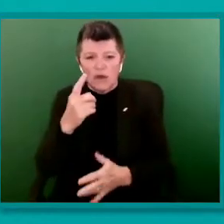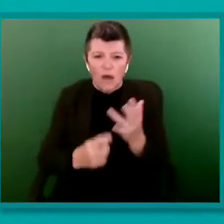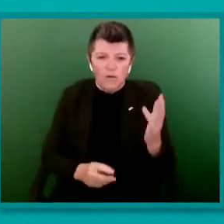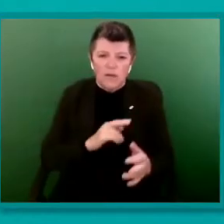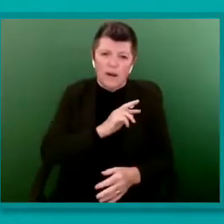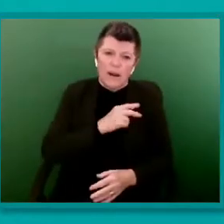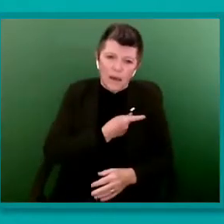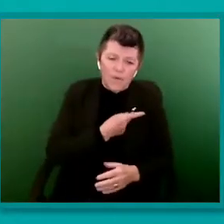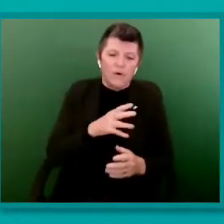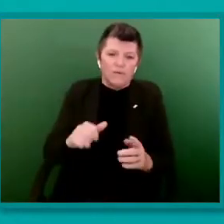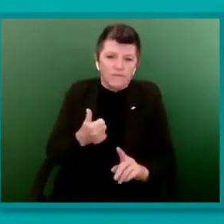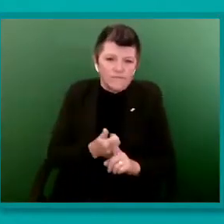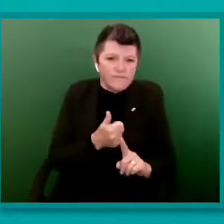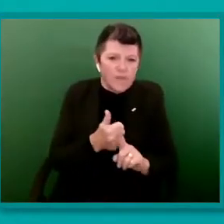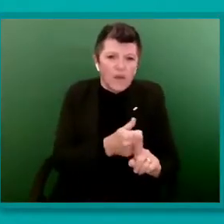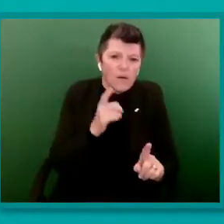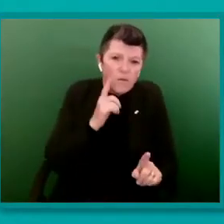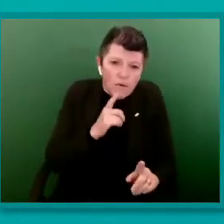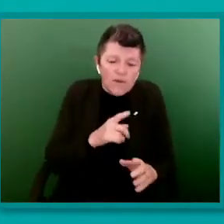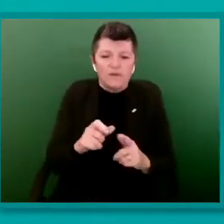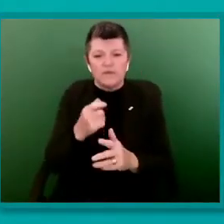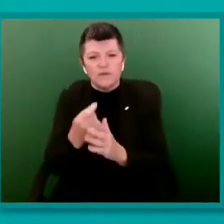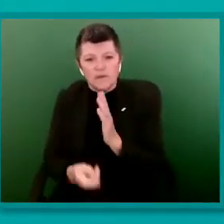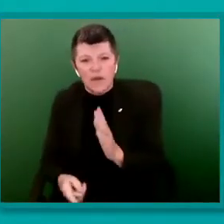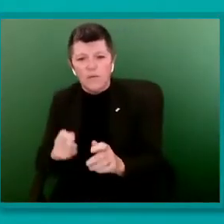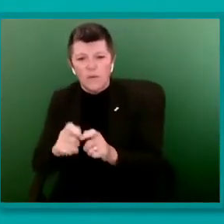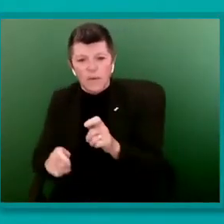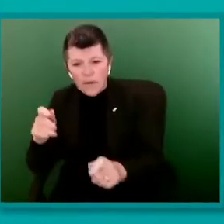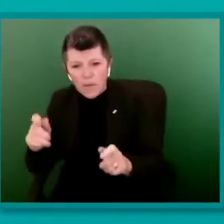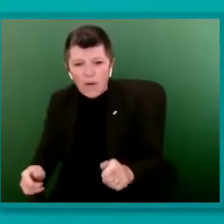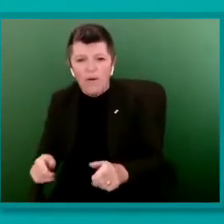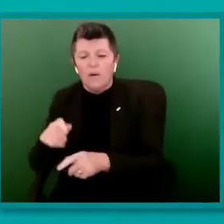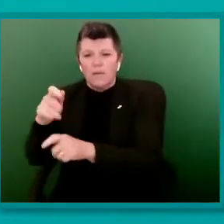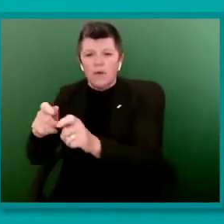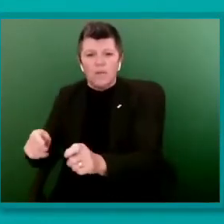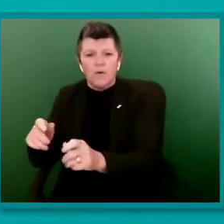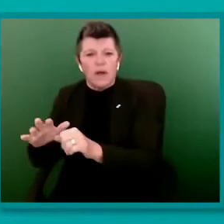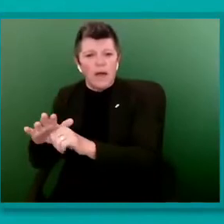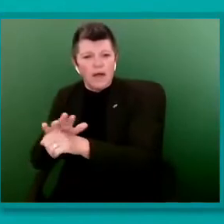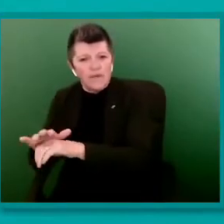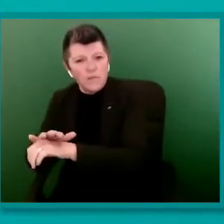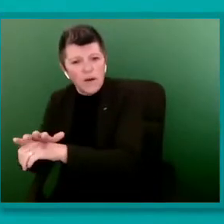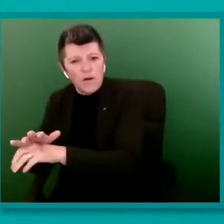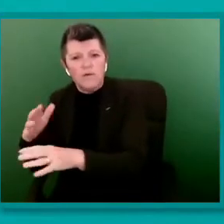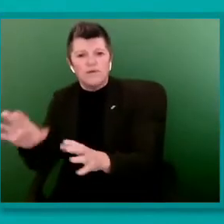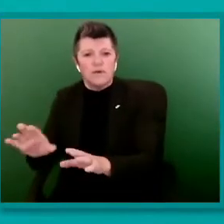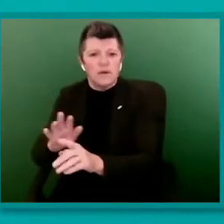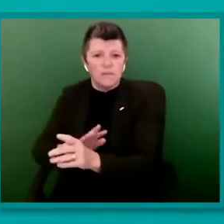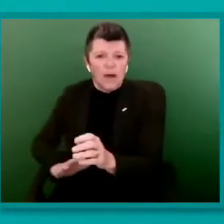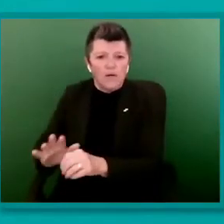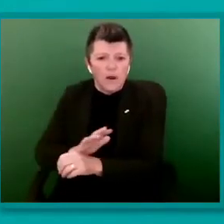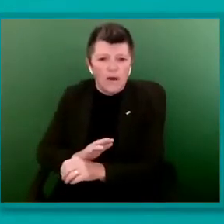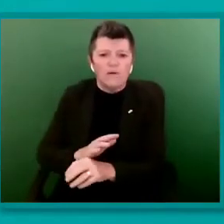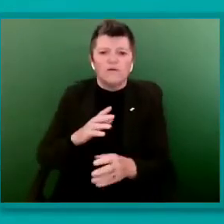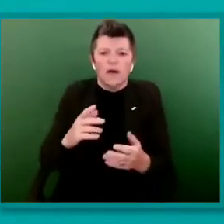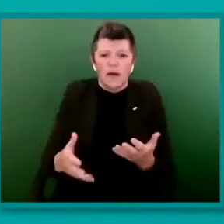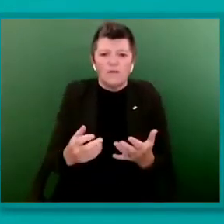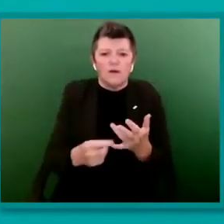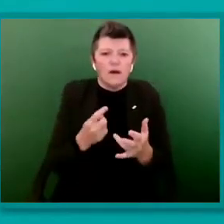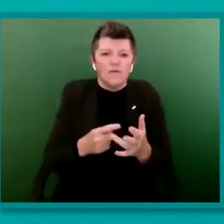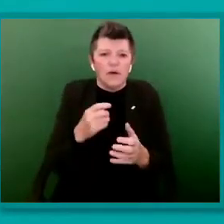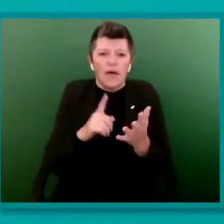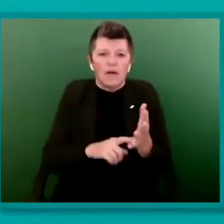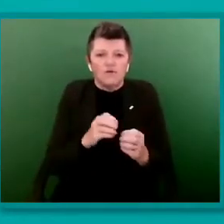people from ethnic minority backgrounds and LGBT plus communities. The Tory government spent two years leading people up the hill